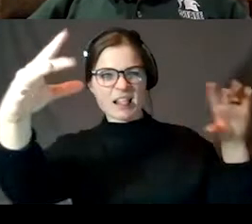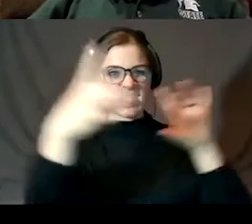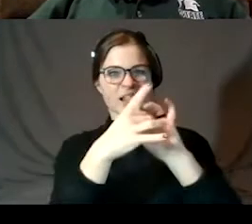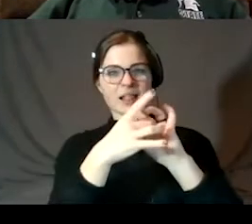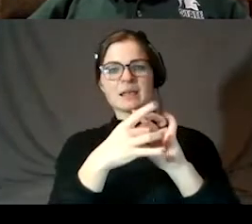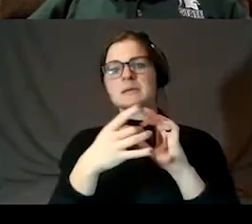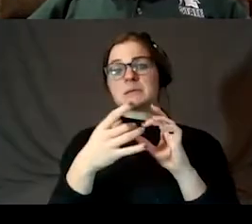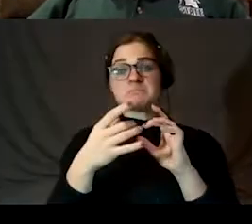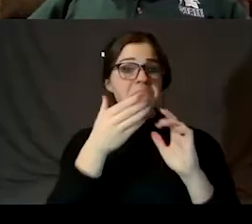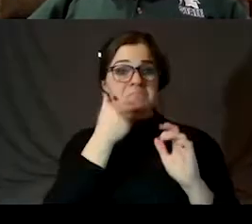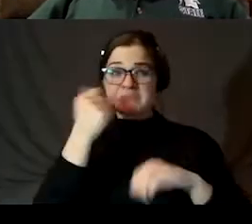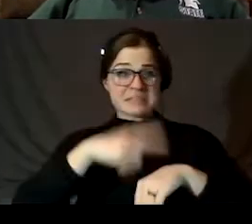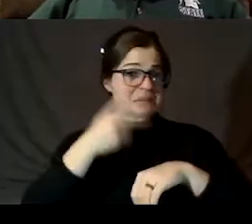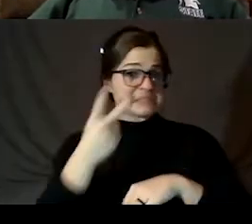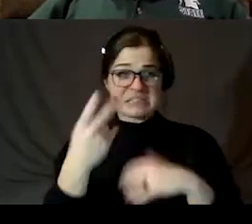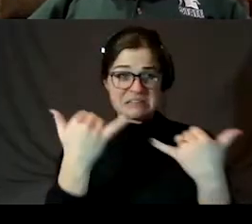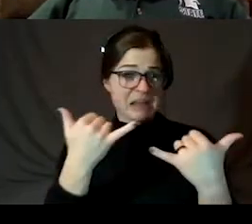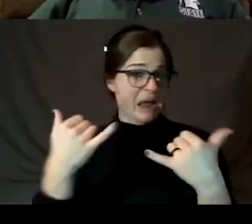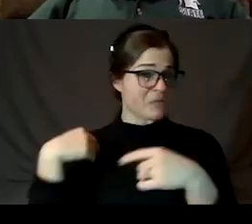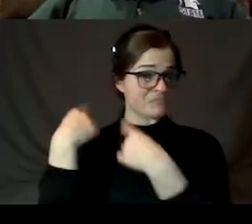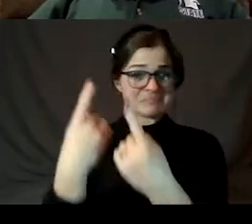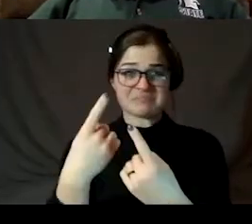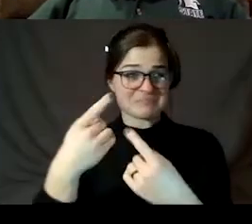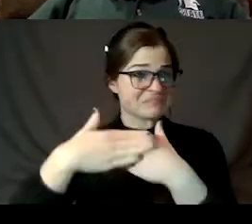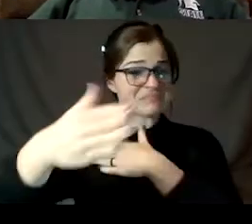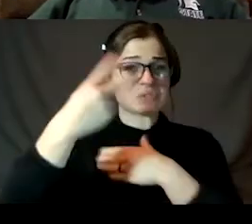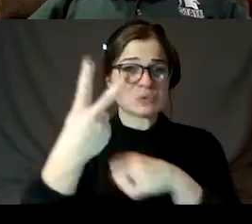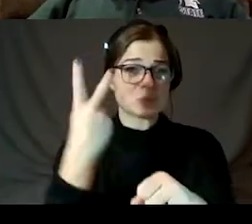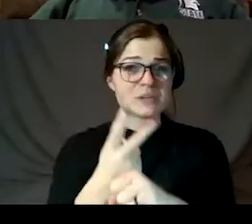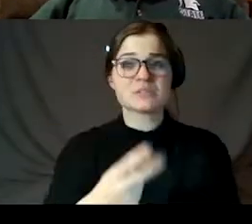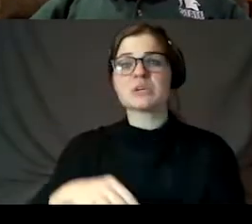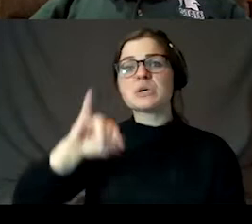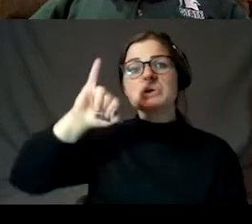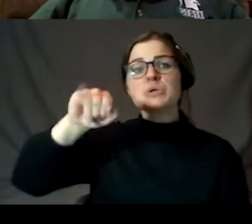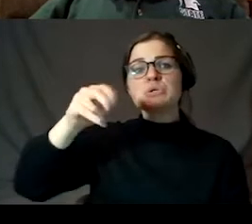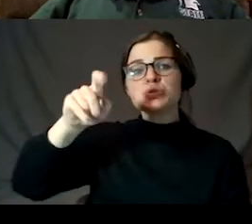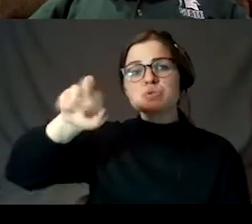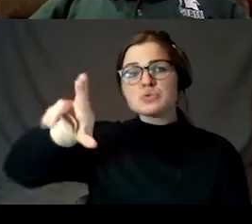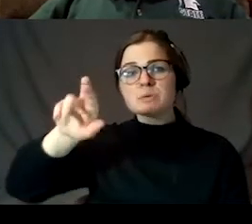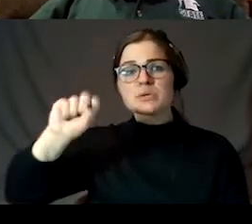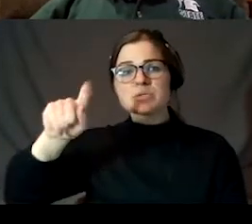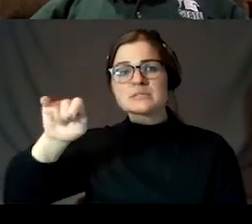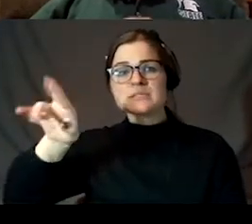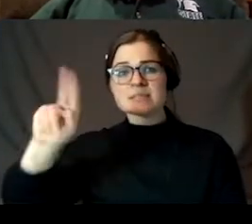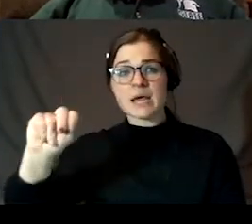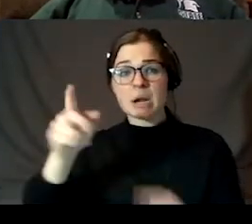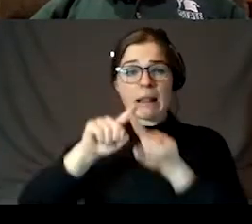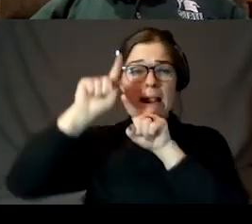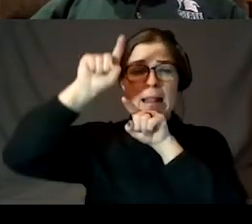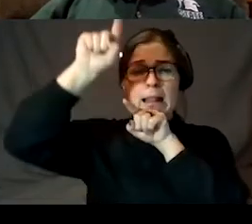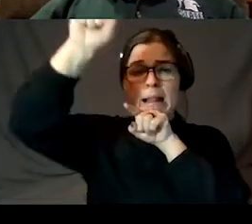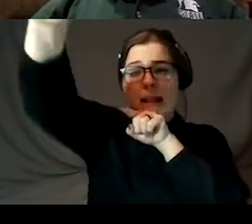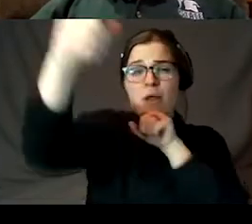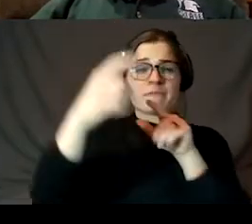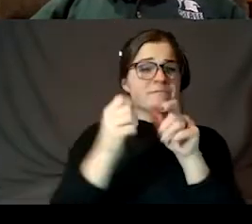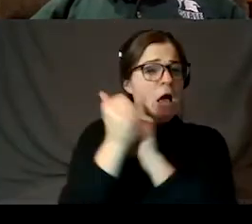another two years. Jupiter and Saturn, I'm going to put them way up here because they're actually much further away,